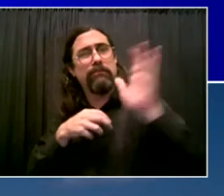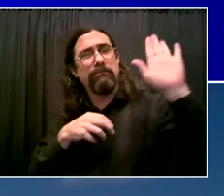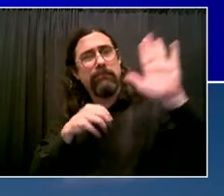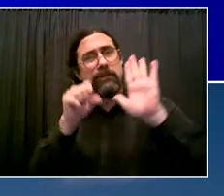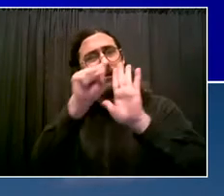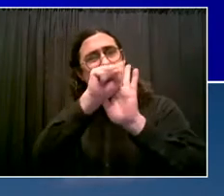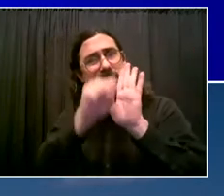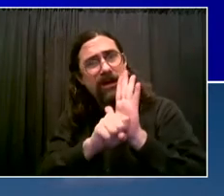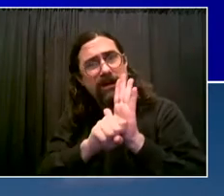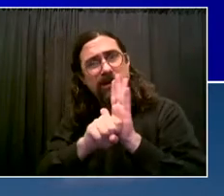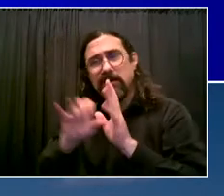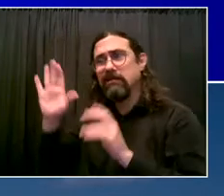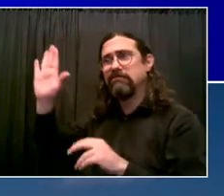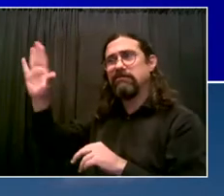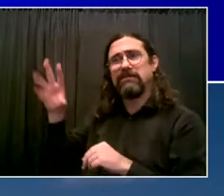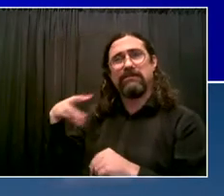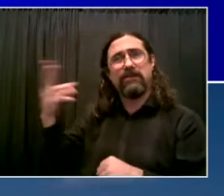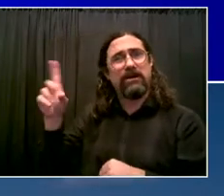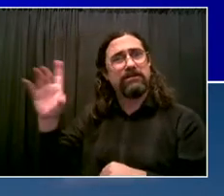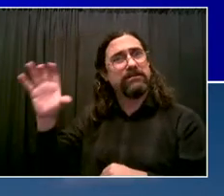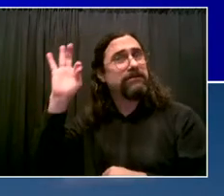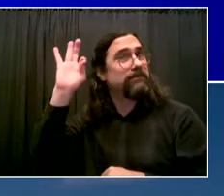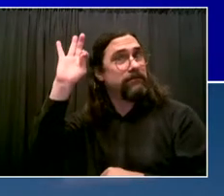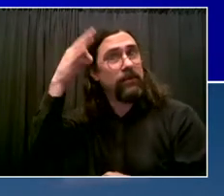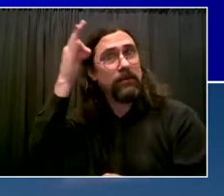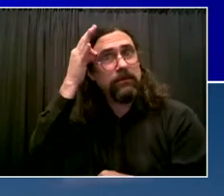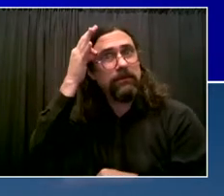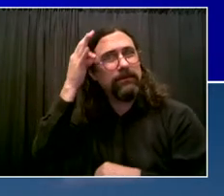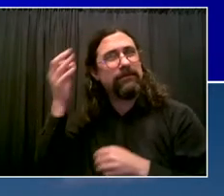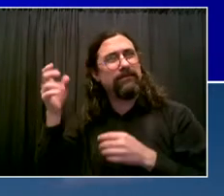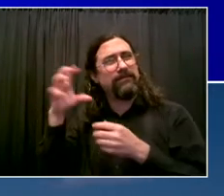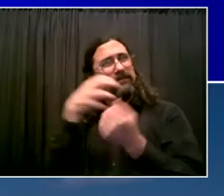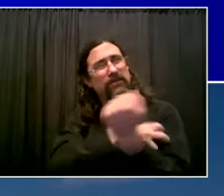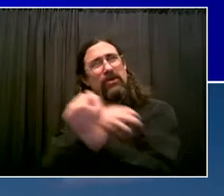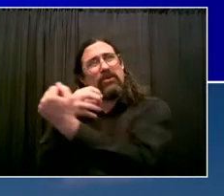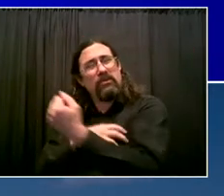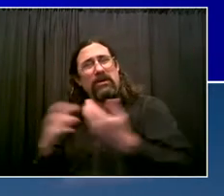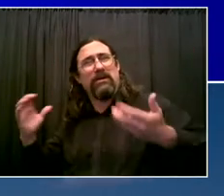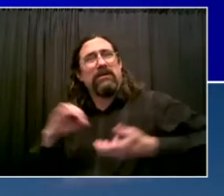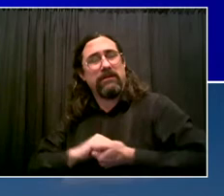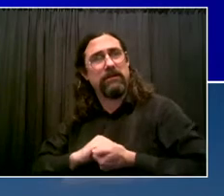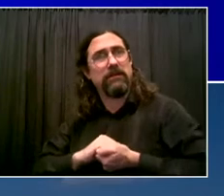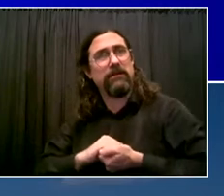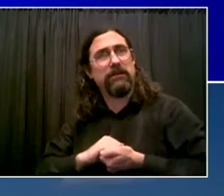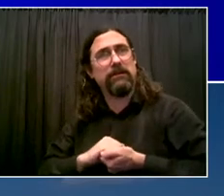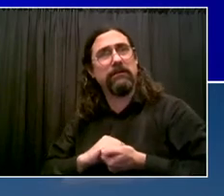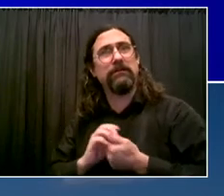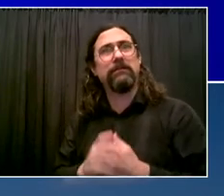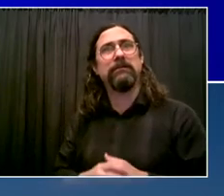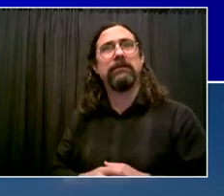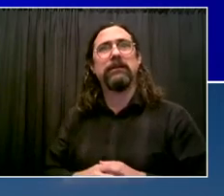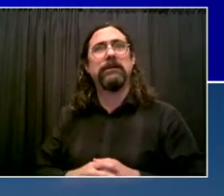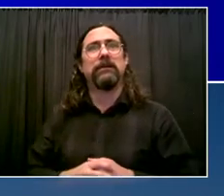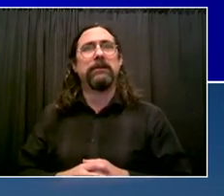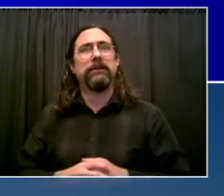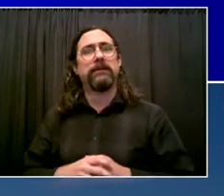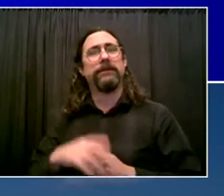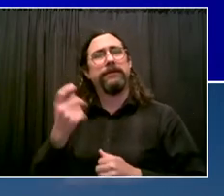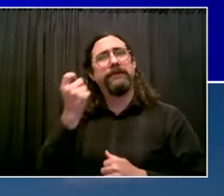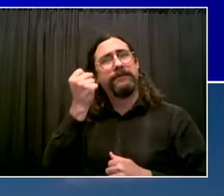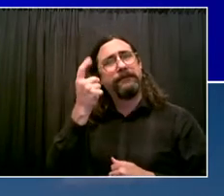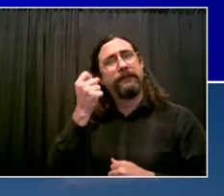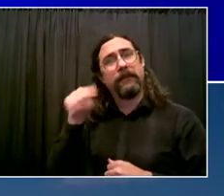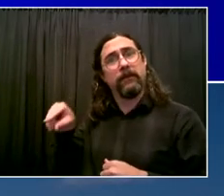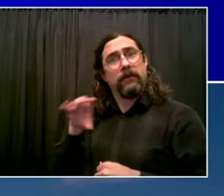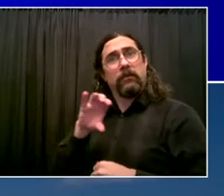The new cops coming out of the police academy, 850 last month, 600 this month, using that new